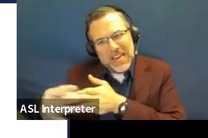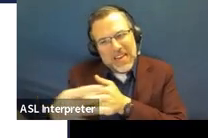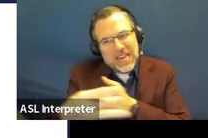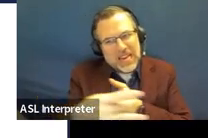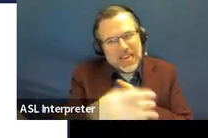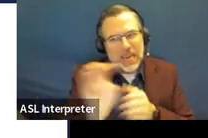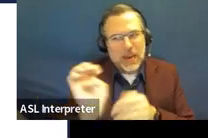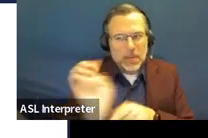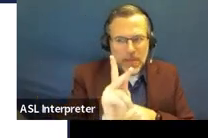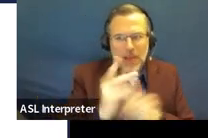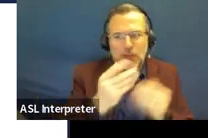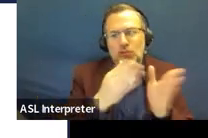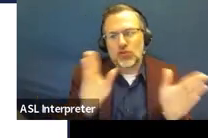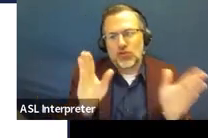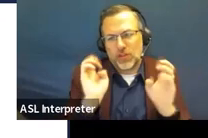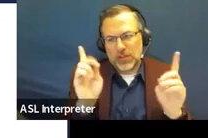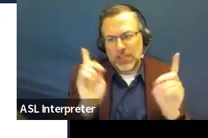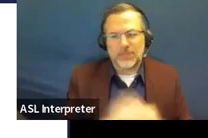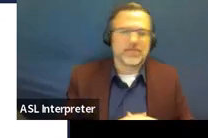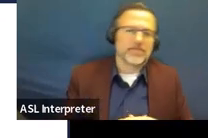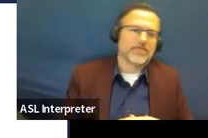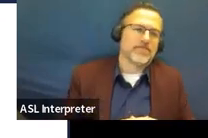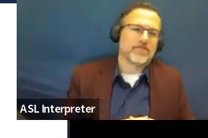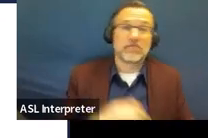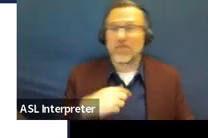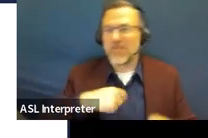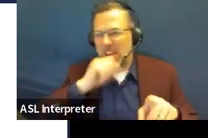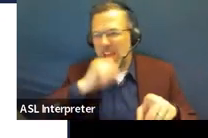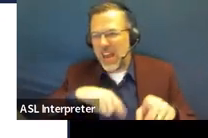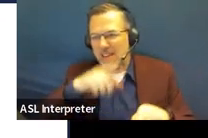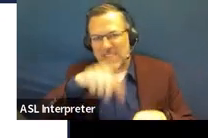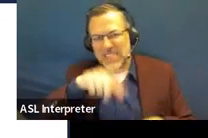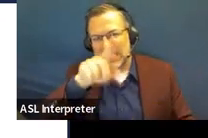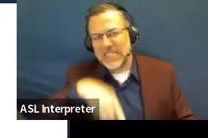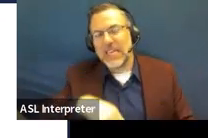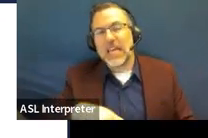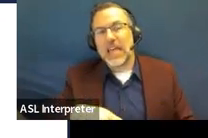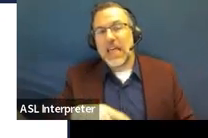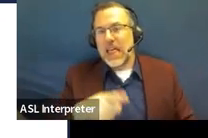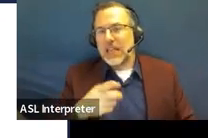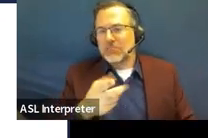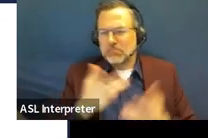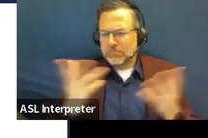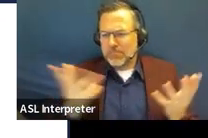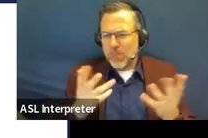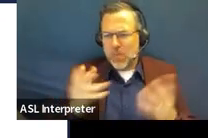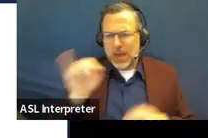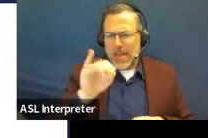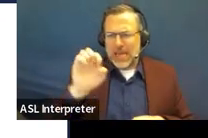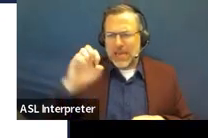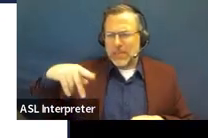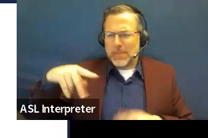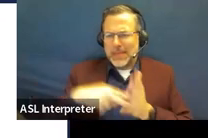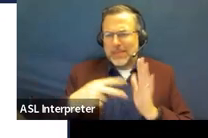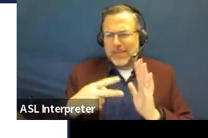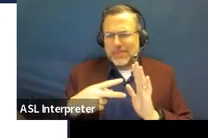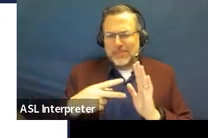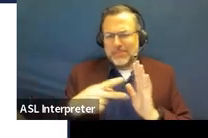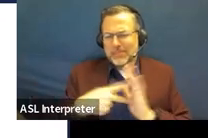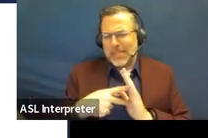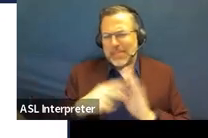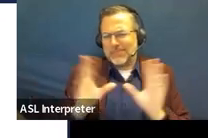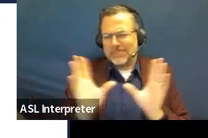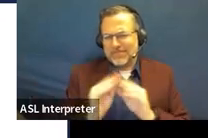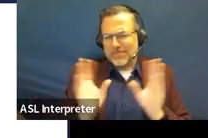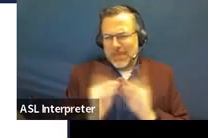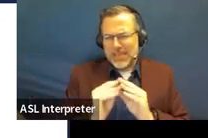And I love this, as I was digging into MUSER, this description of what the IEP meeting is. Often, we think about the